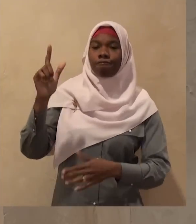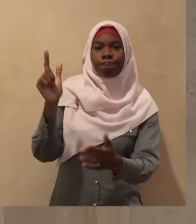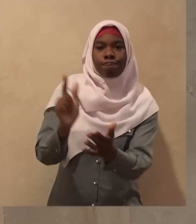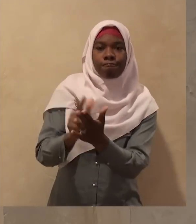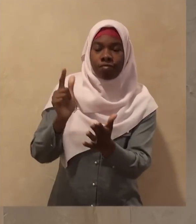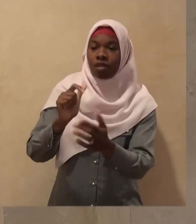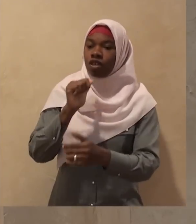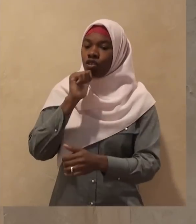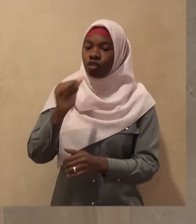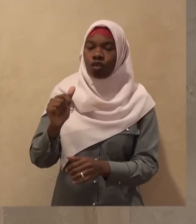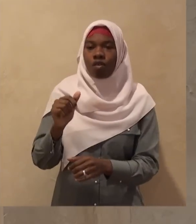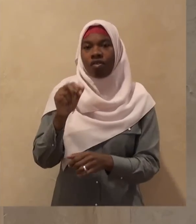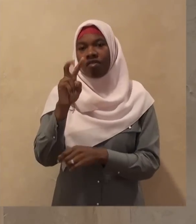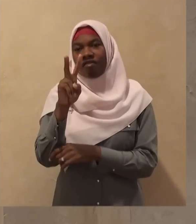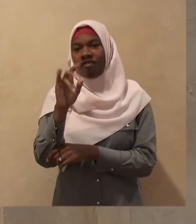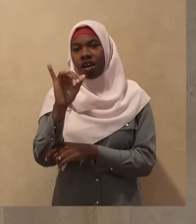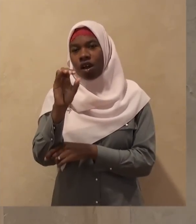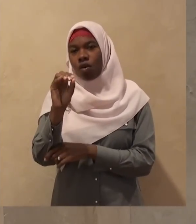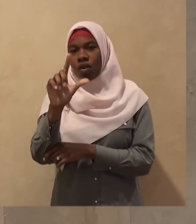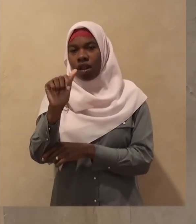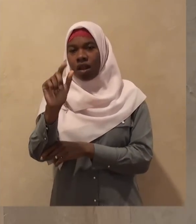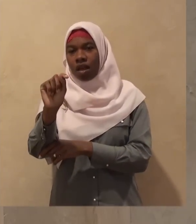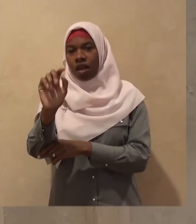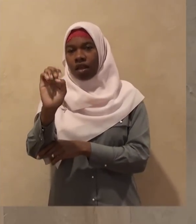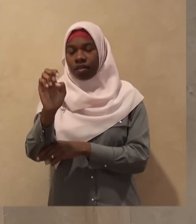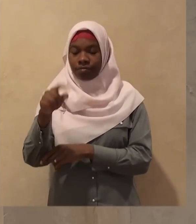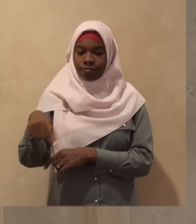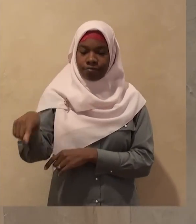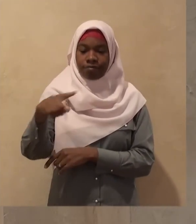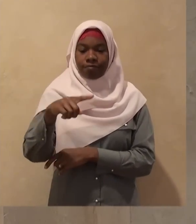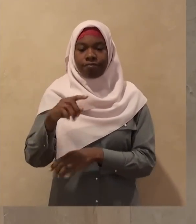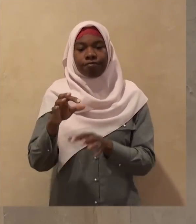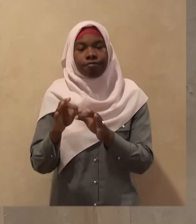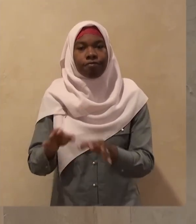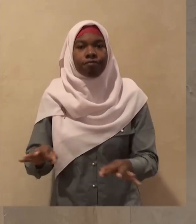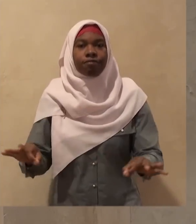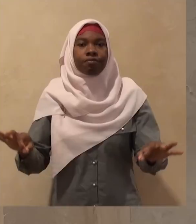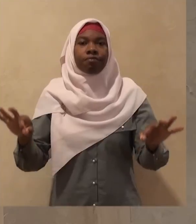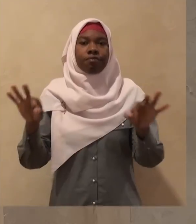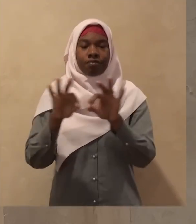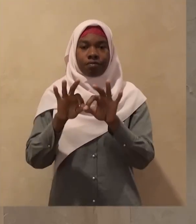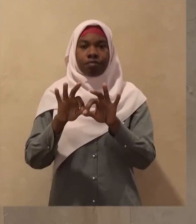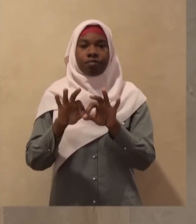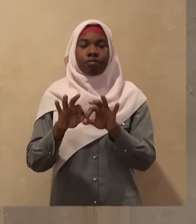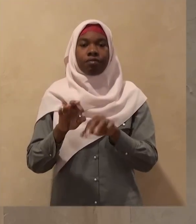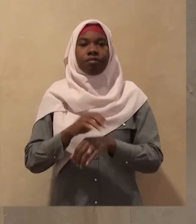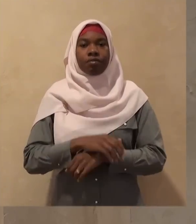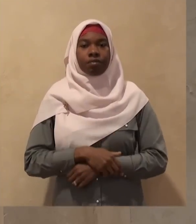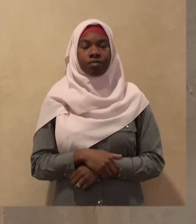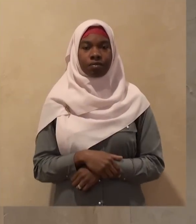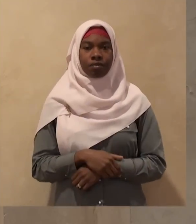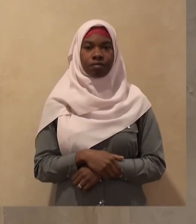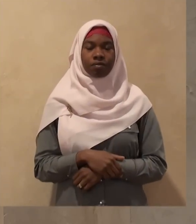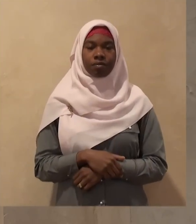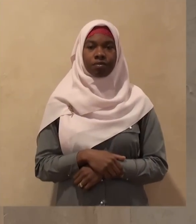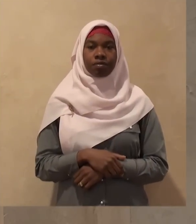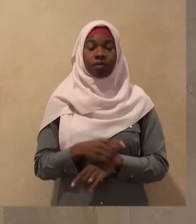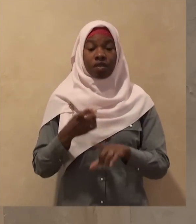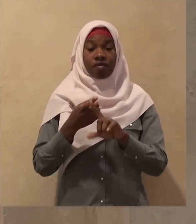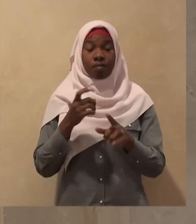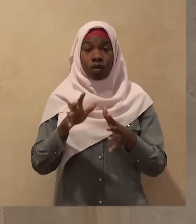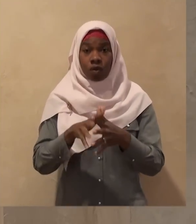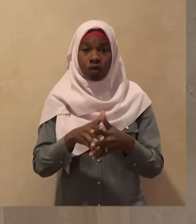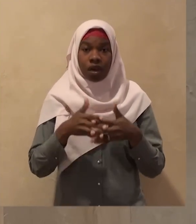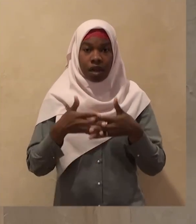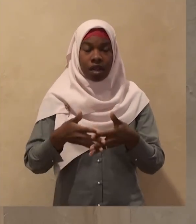violating their honor Allah subhanahu wa ta'ala says in Surah Al-Ma'idah chapter 5 ayah 2